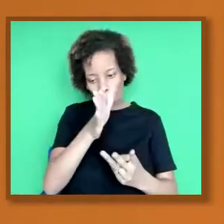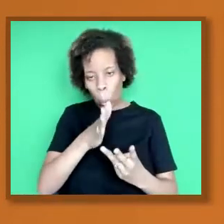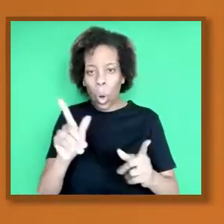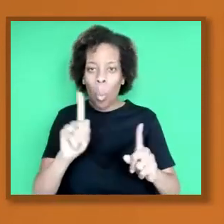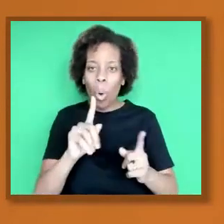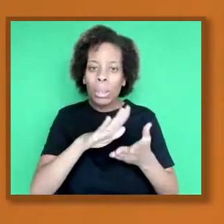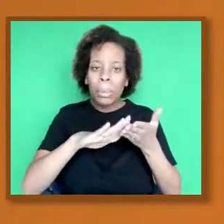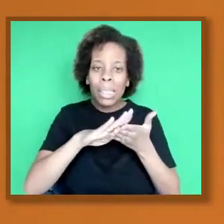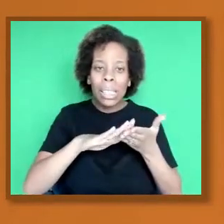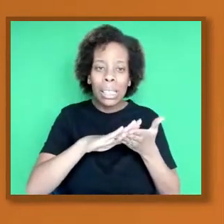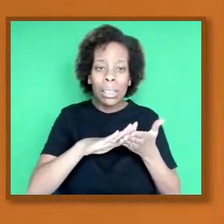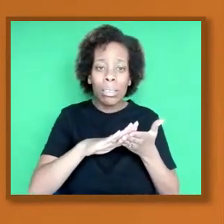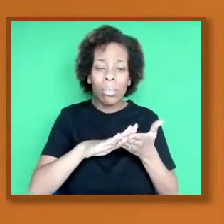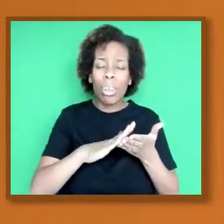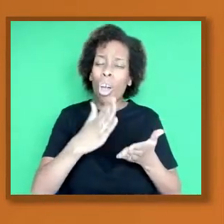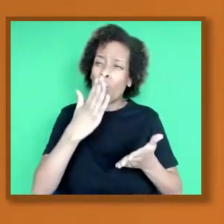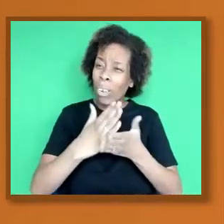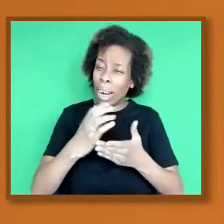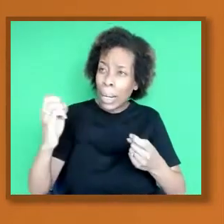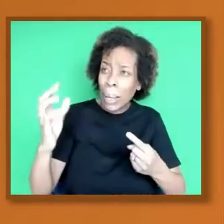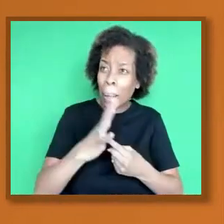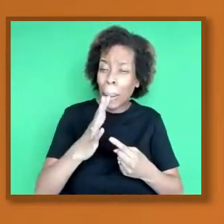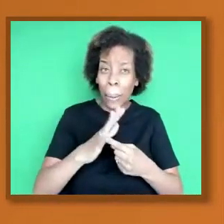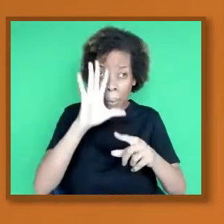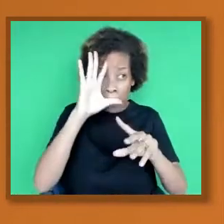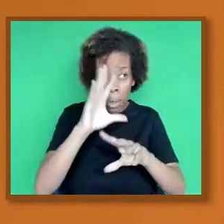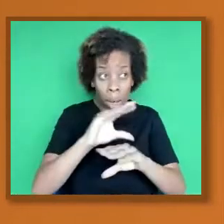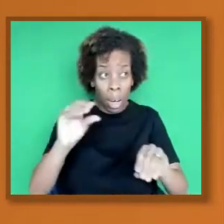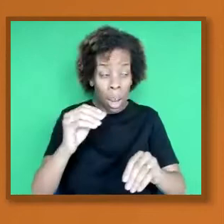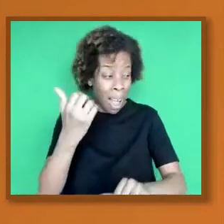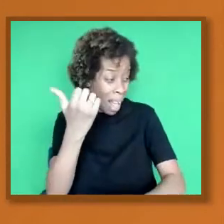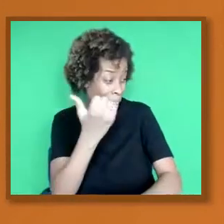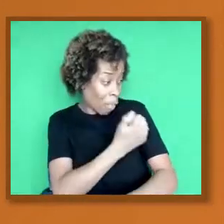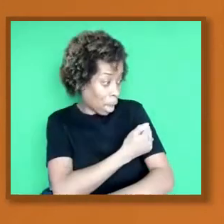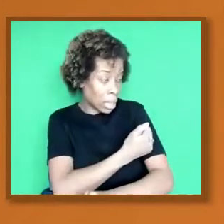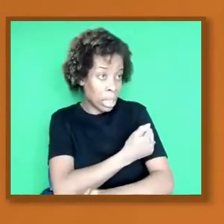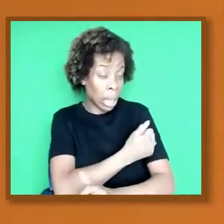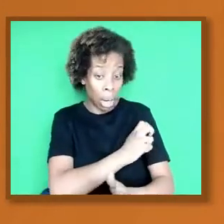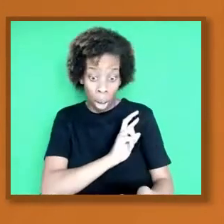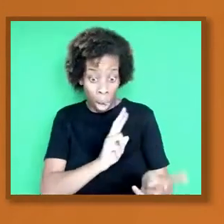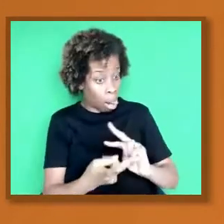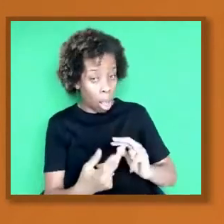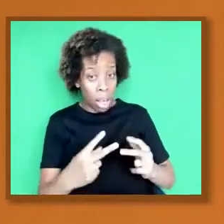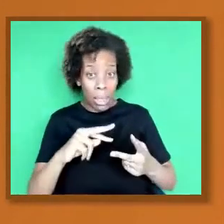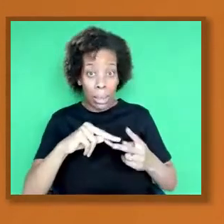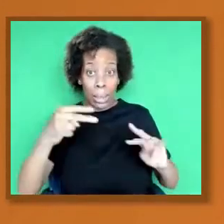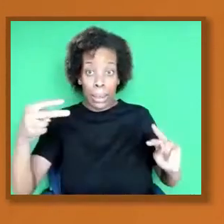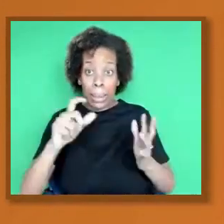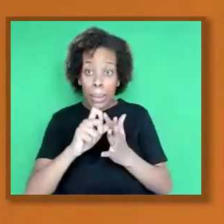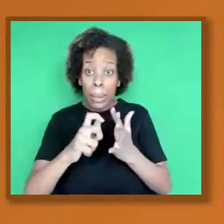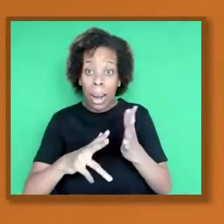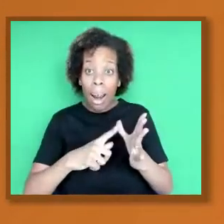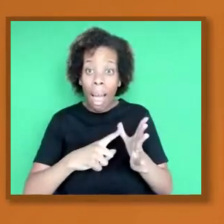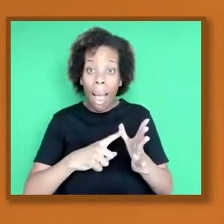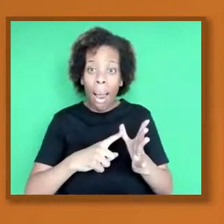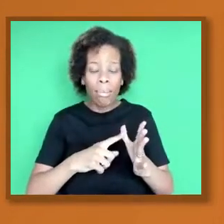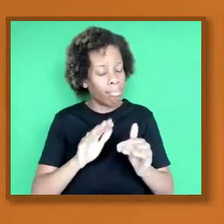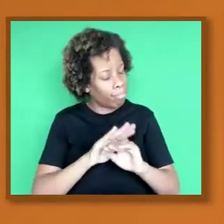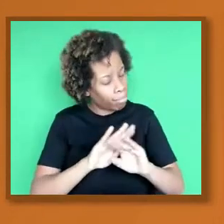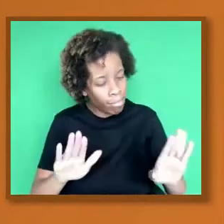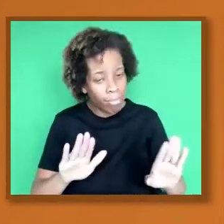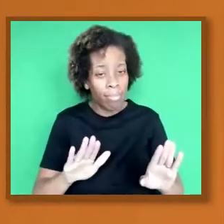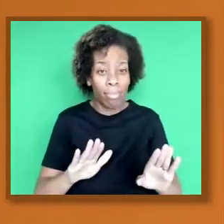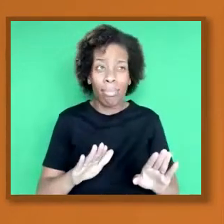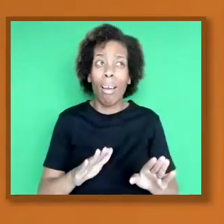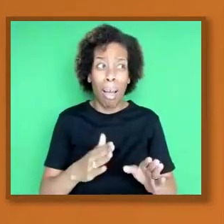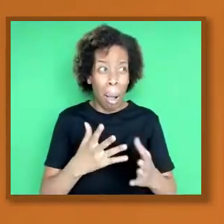change your DNA. That is one of the biggest issues around. You know, I have heard it hundreds